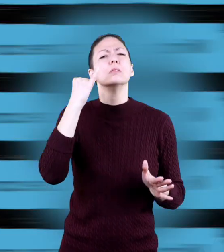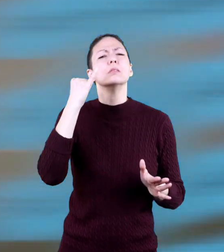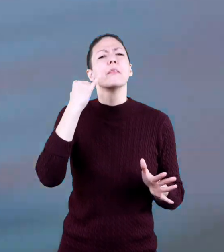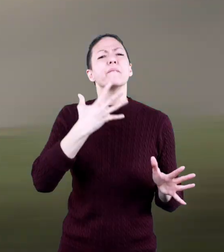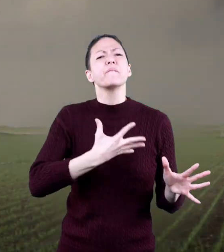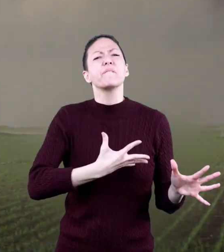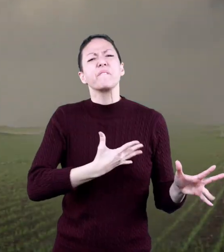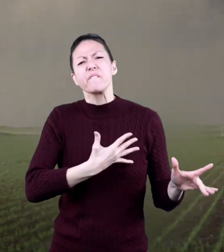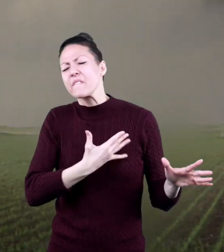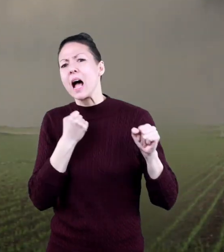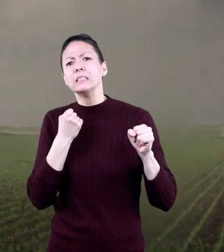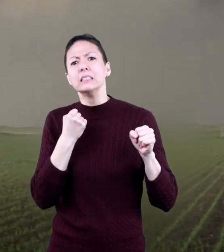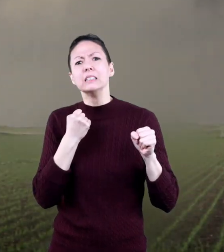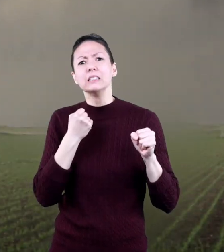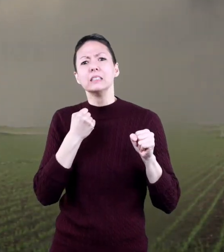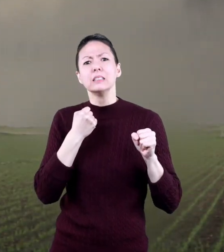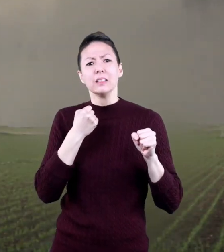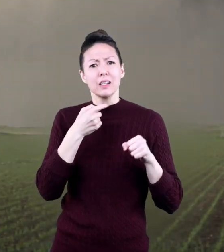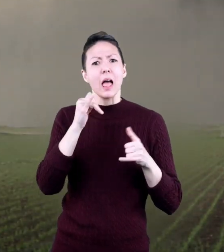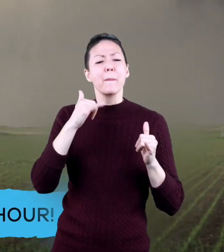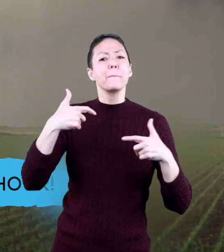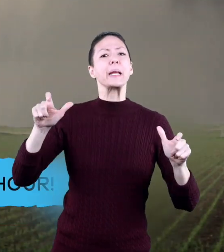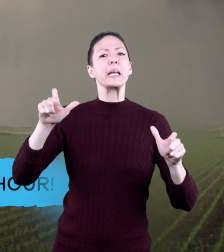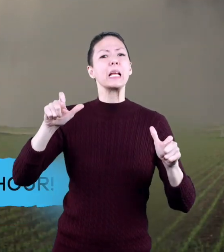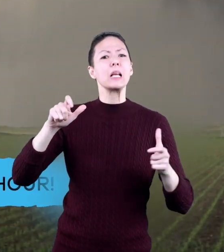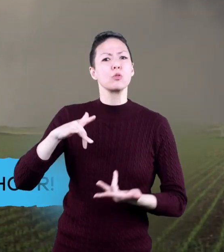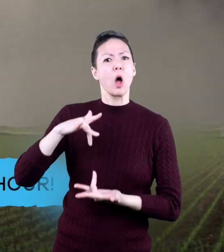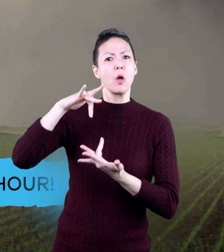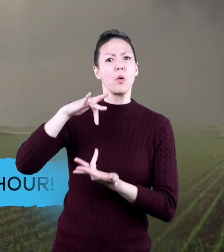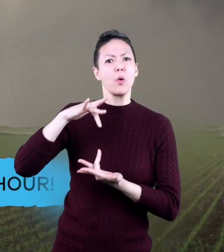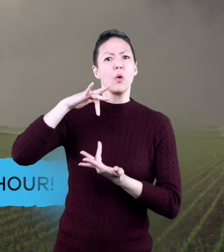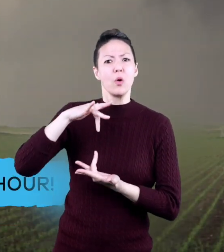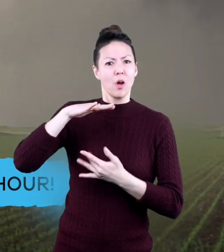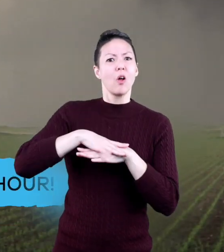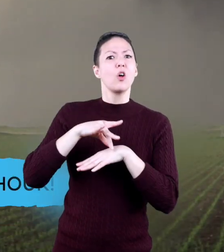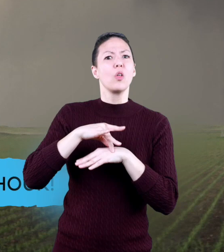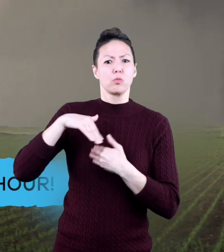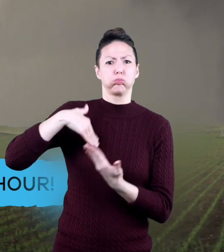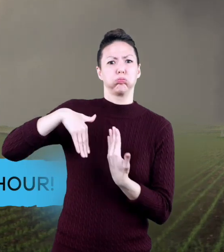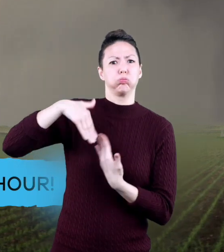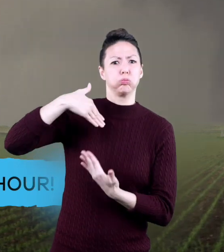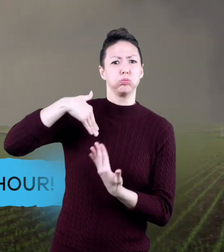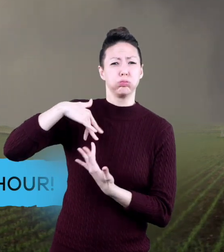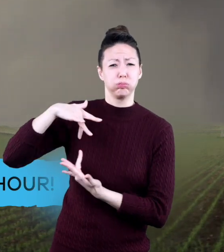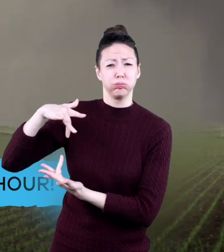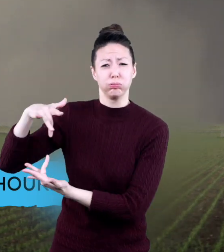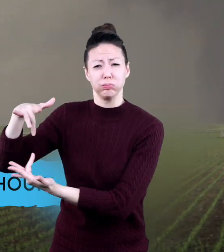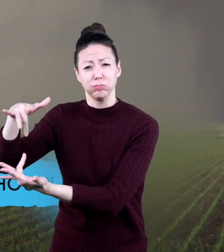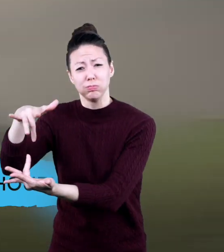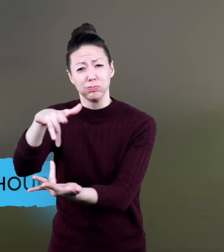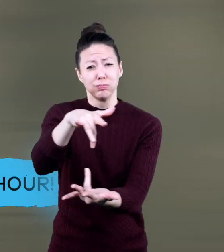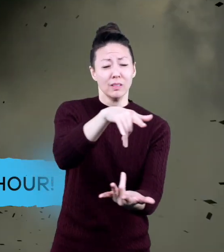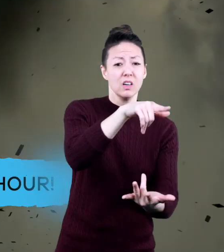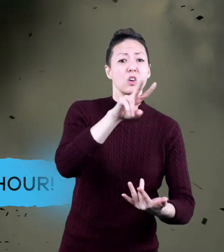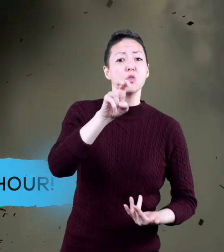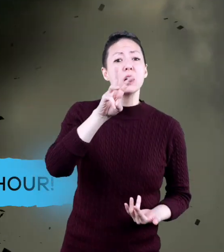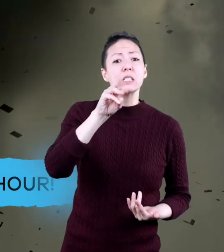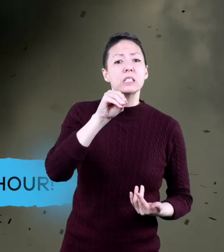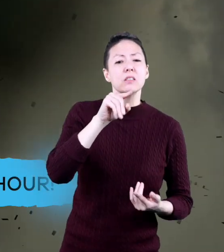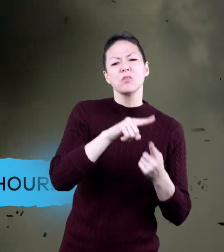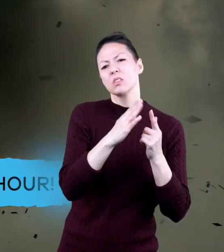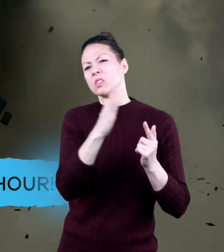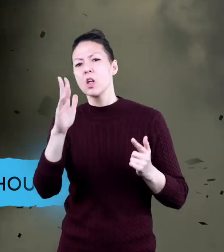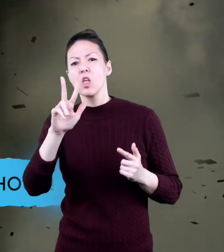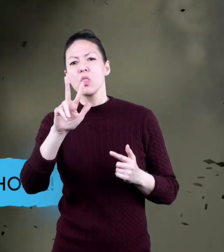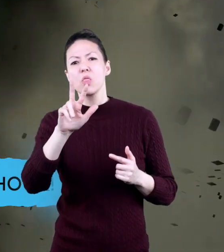idea just how fast that is, the biggest tornadoes on Earth can reach speeds of about 260